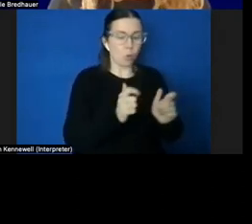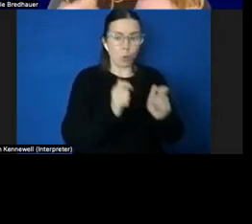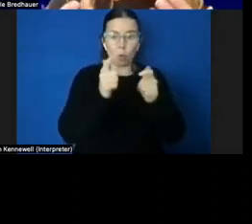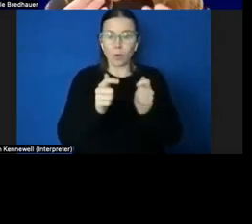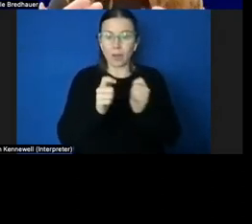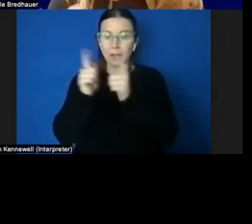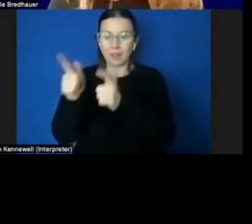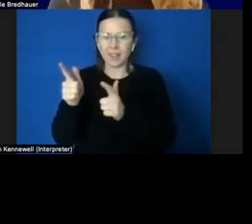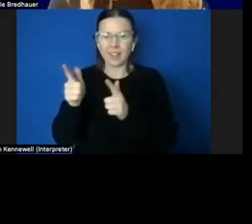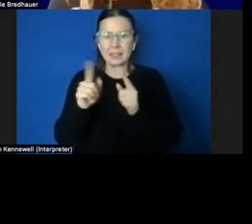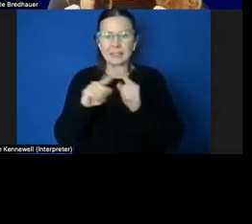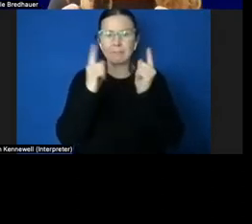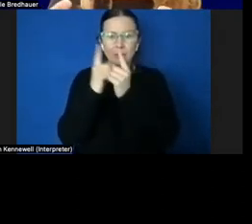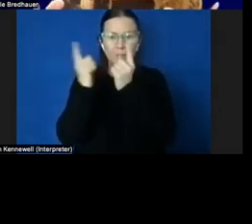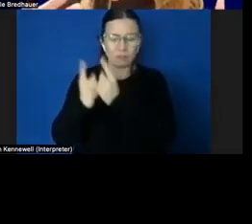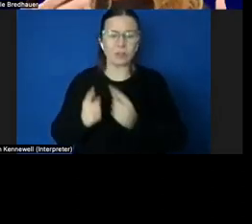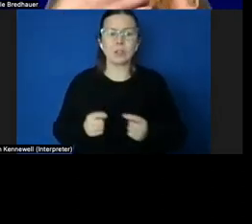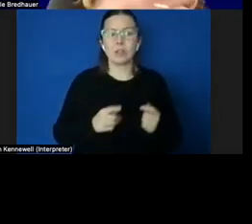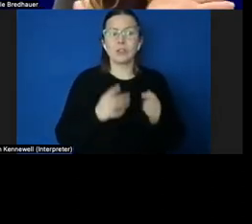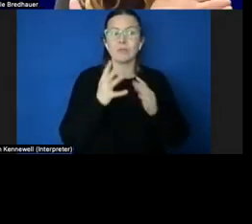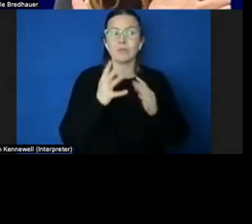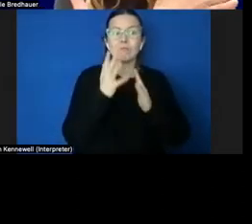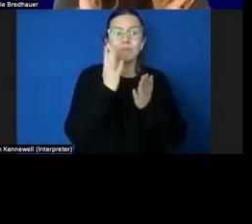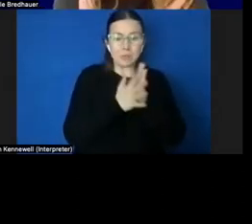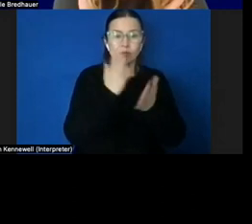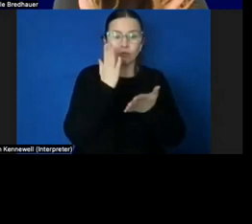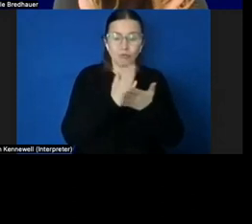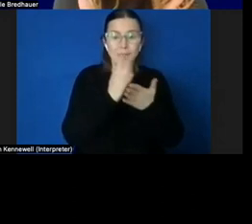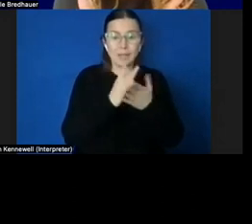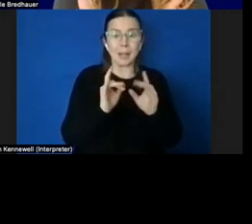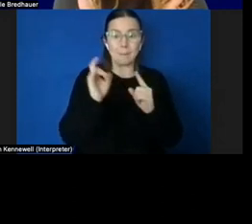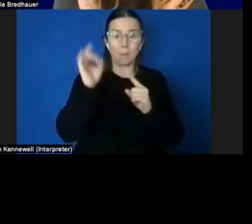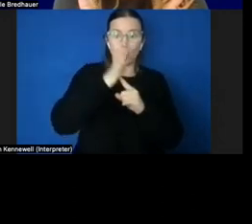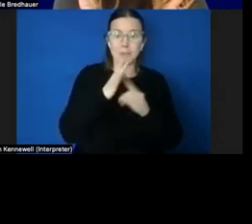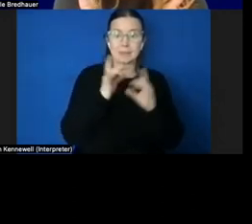So, it's important that we start with our bodies.